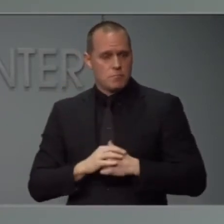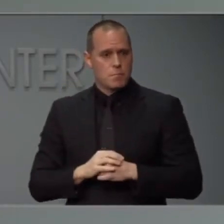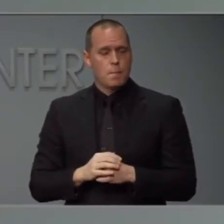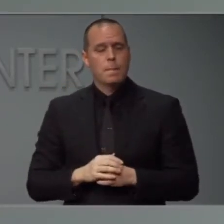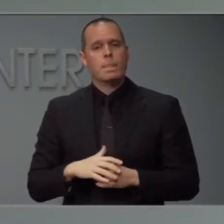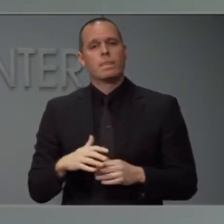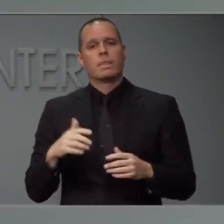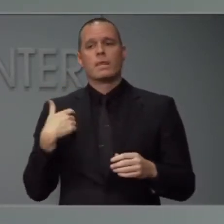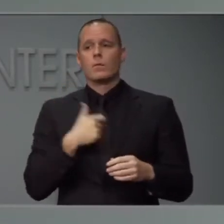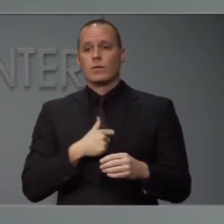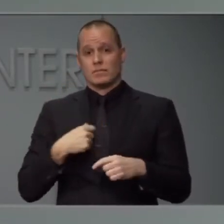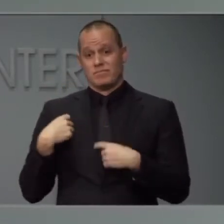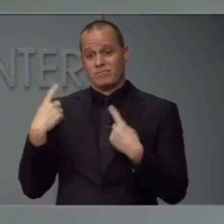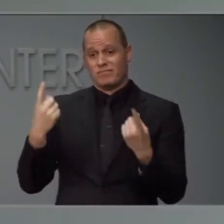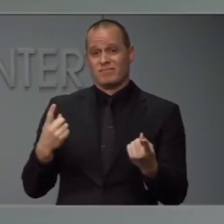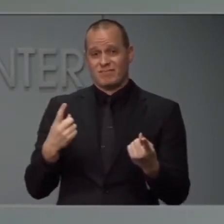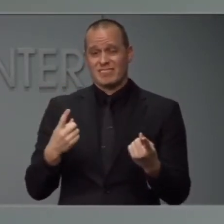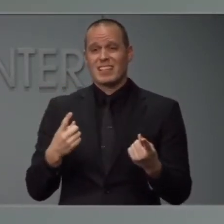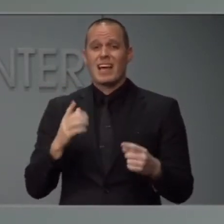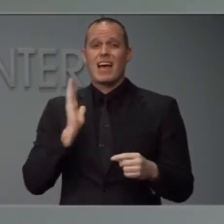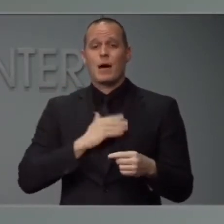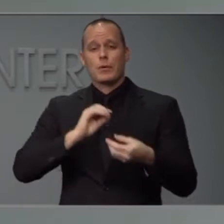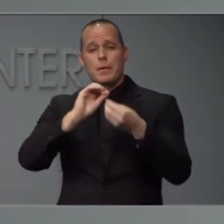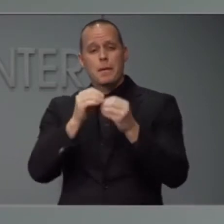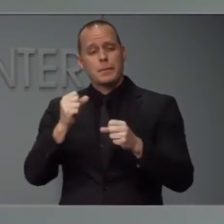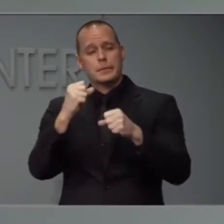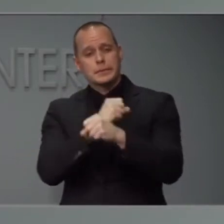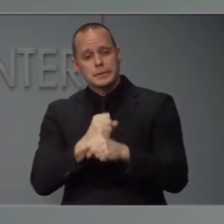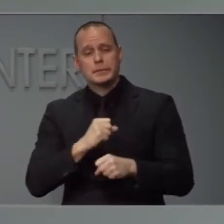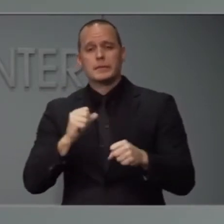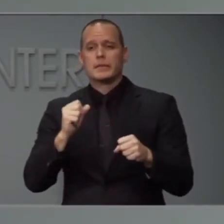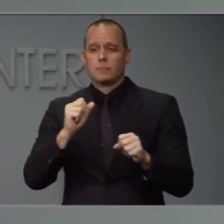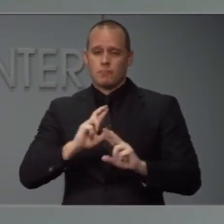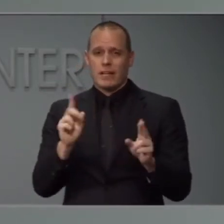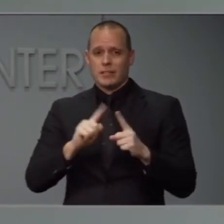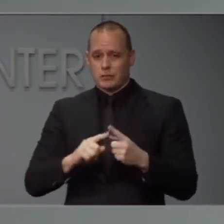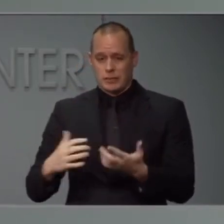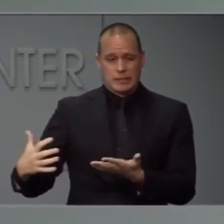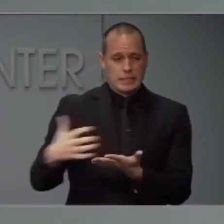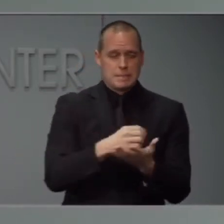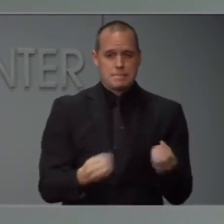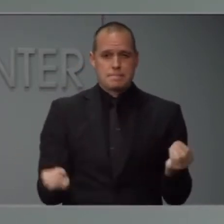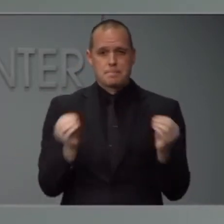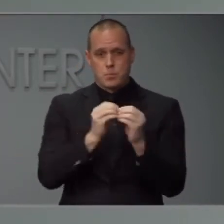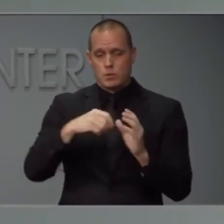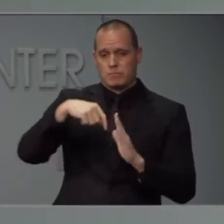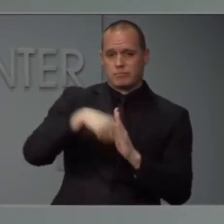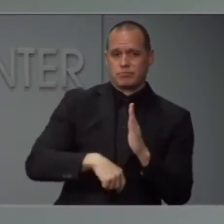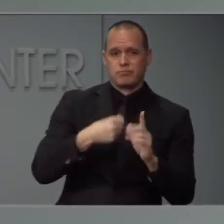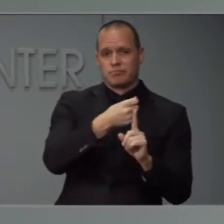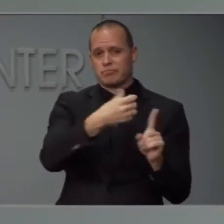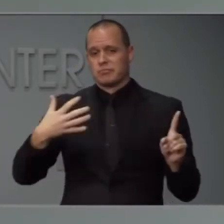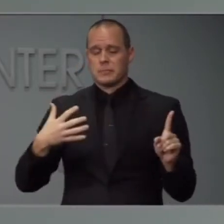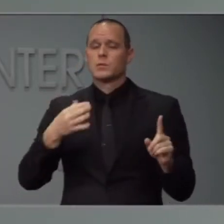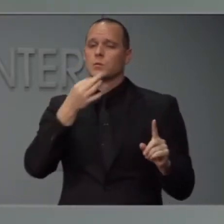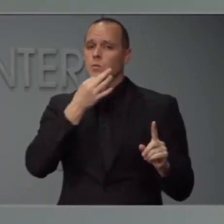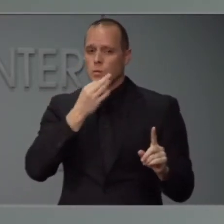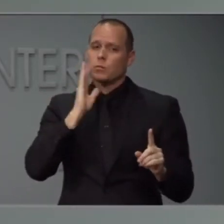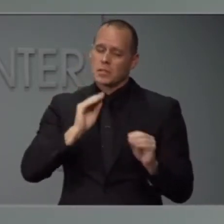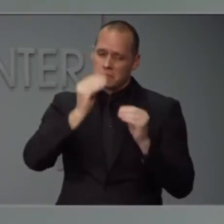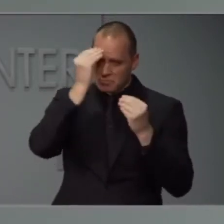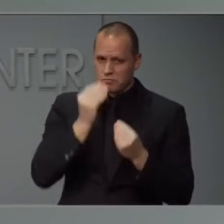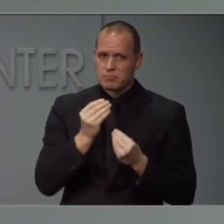We've been working to expand our dashboard and we'll have a broader set of data that's available for you in the coming days. But do